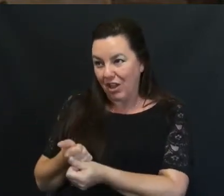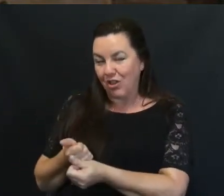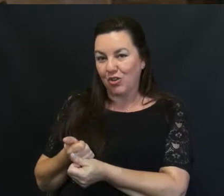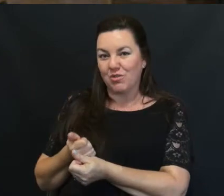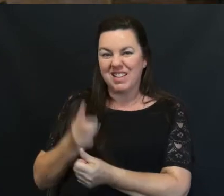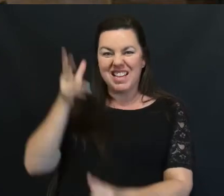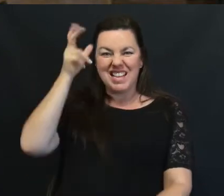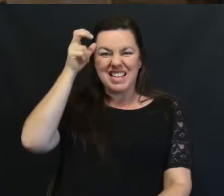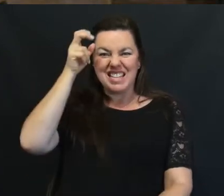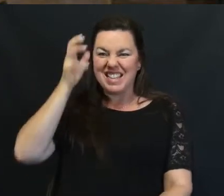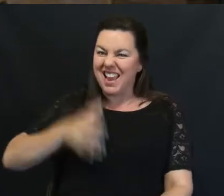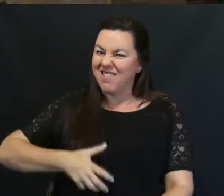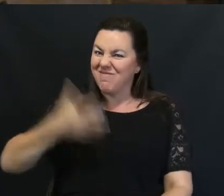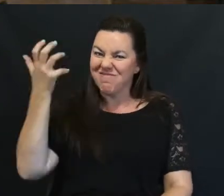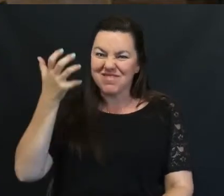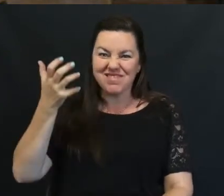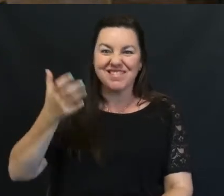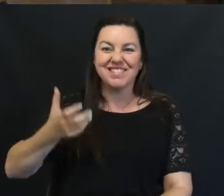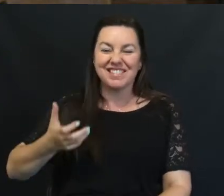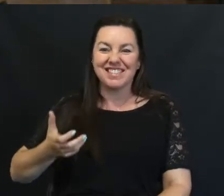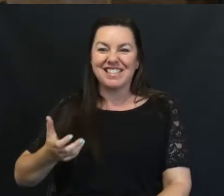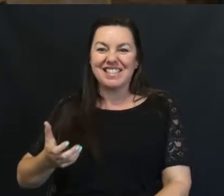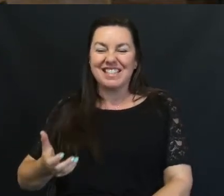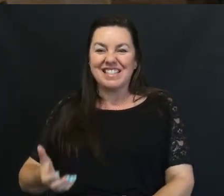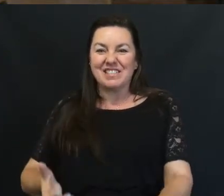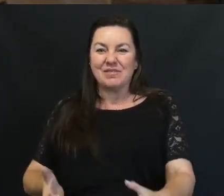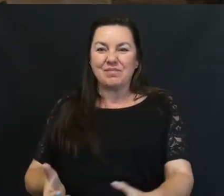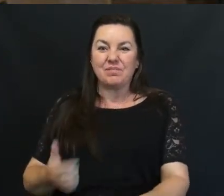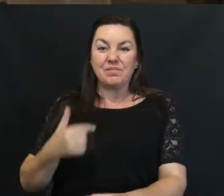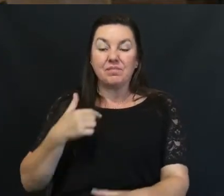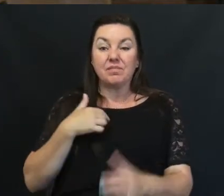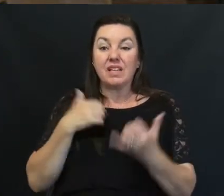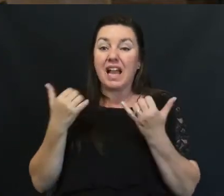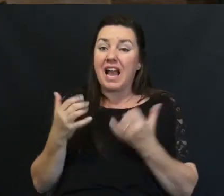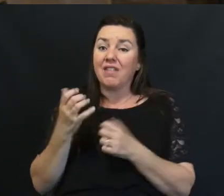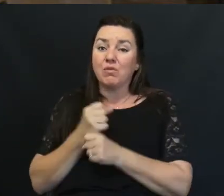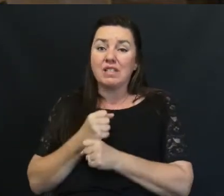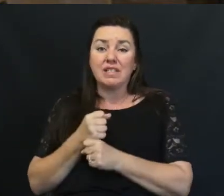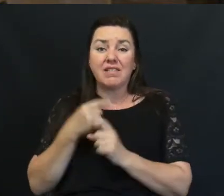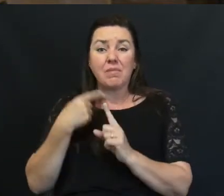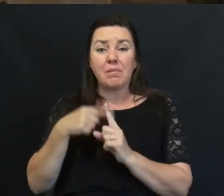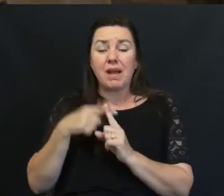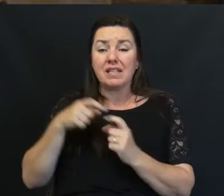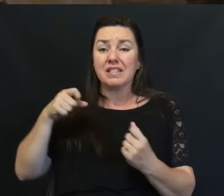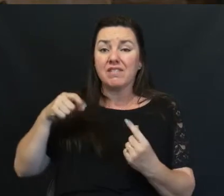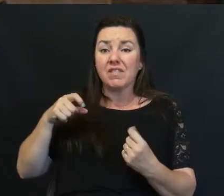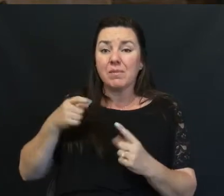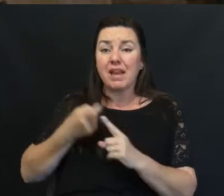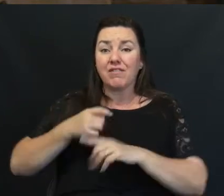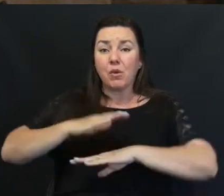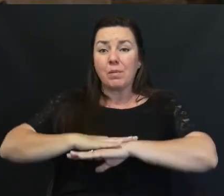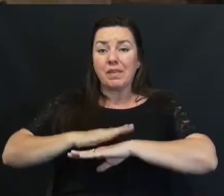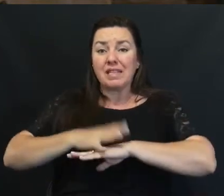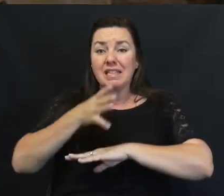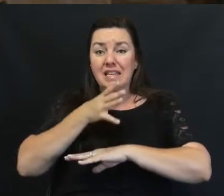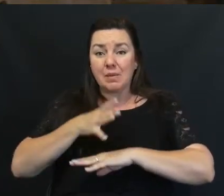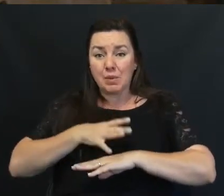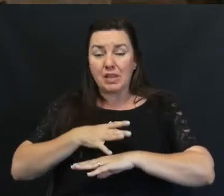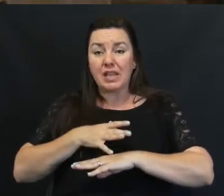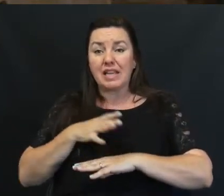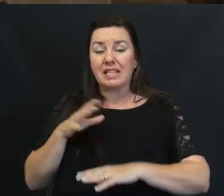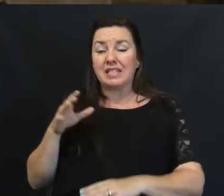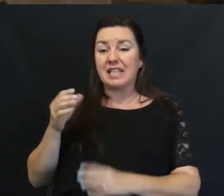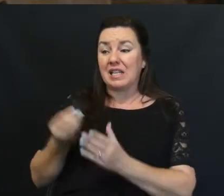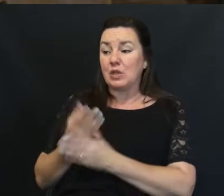Too happy about that I have received Positive feedback From the table ladies I sat with In spring